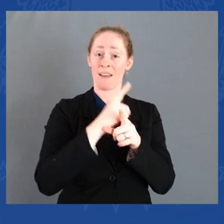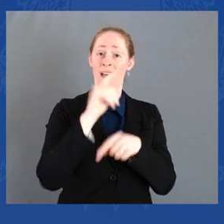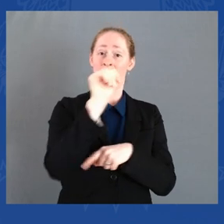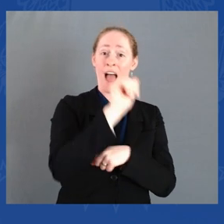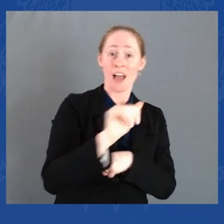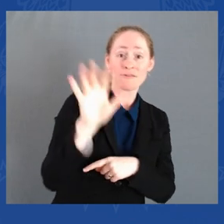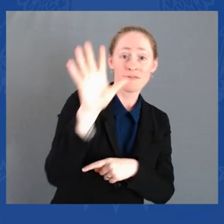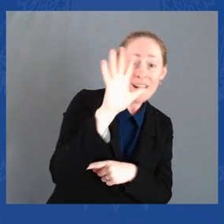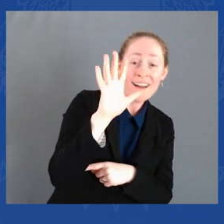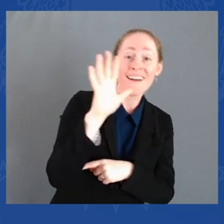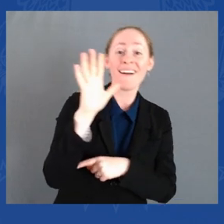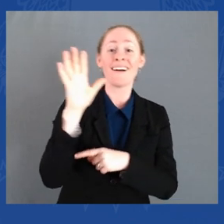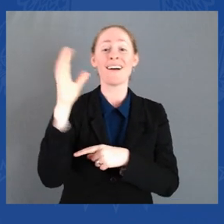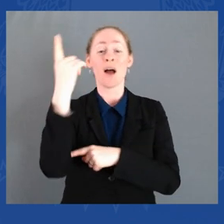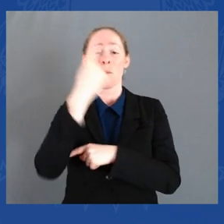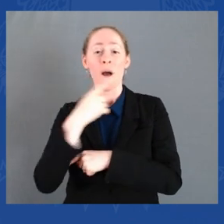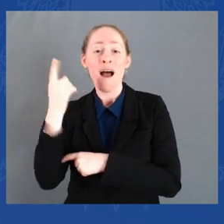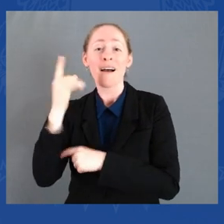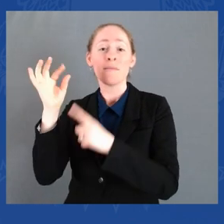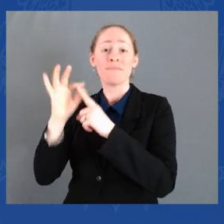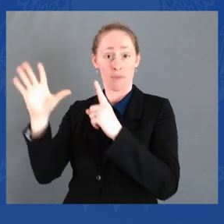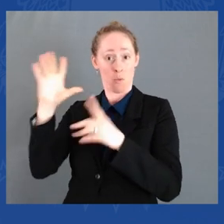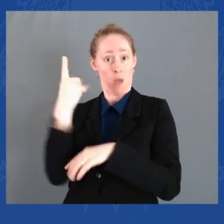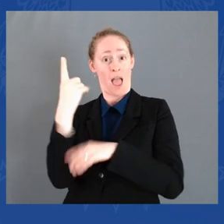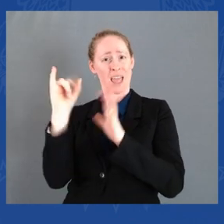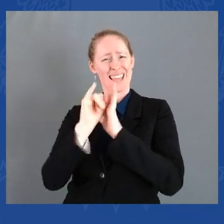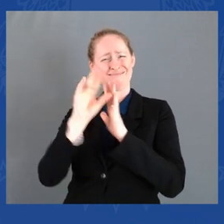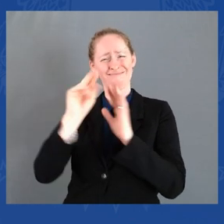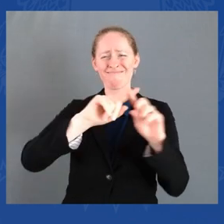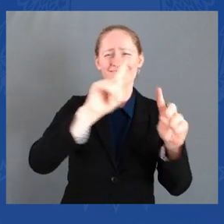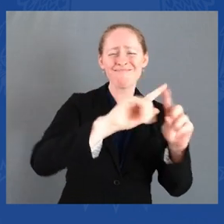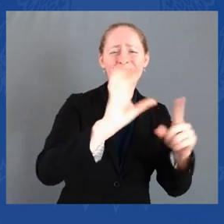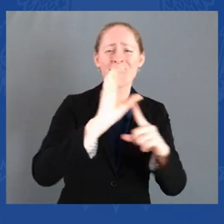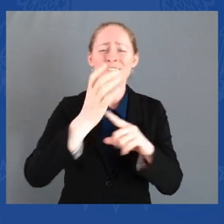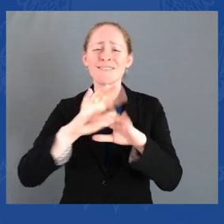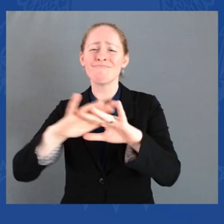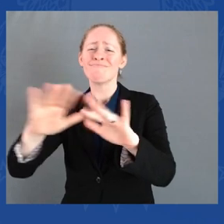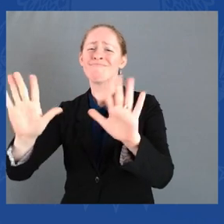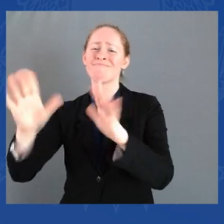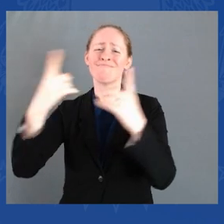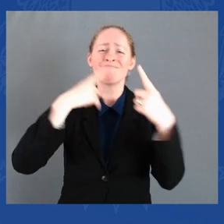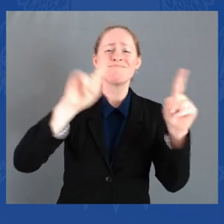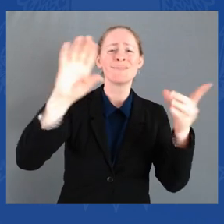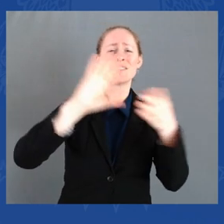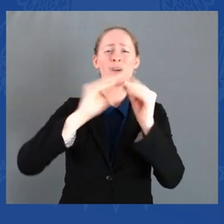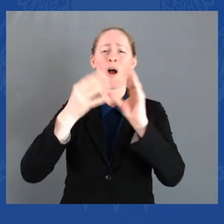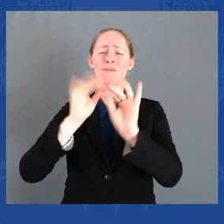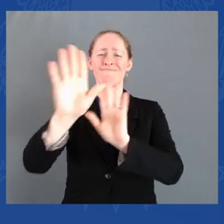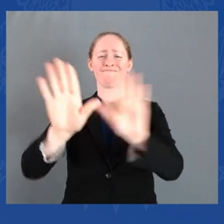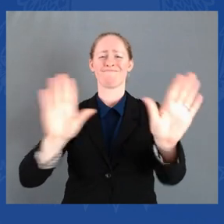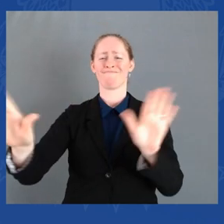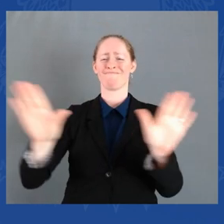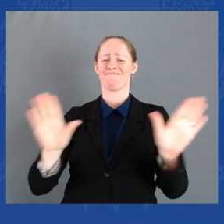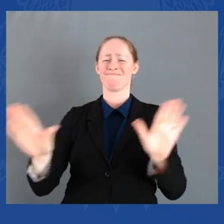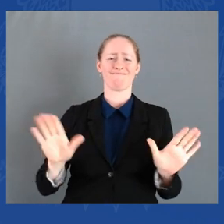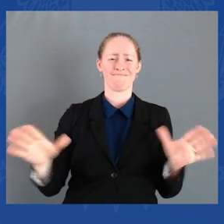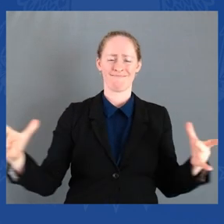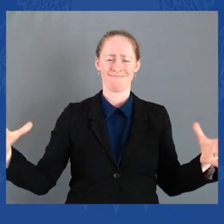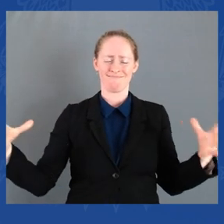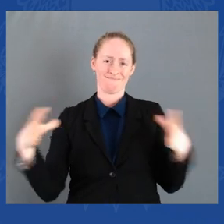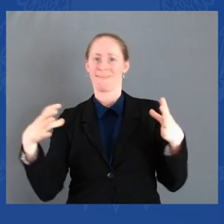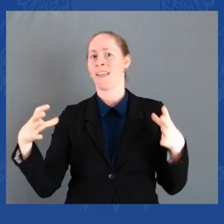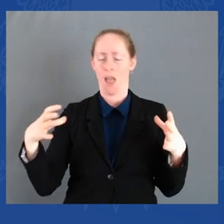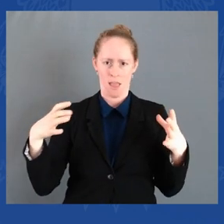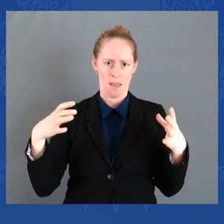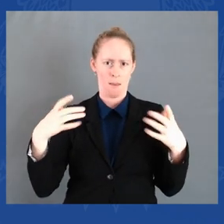achievement that has shaded and shaped so many, strengthened the fabric of this country in ways that you can't measure. I don't think, I don't know how you